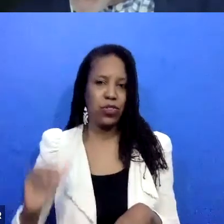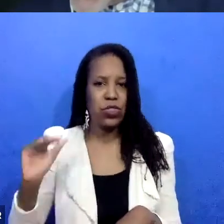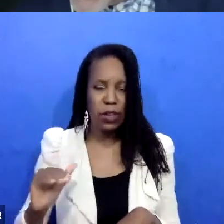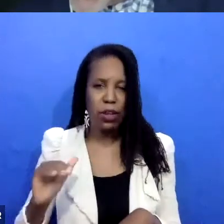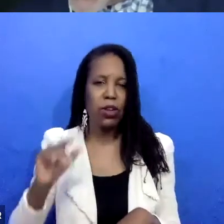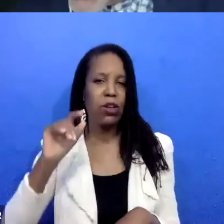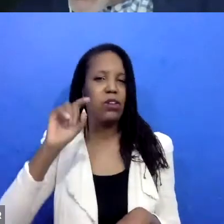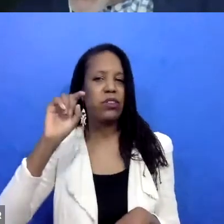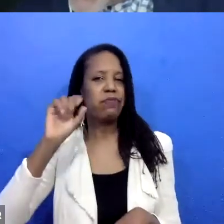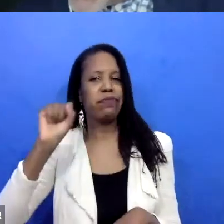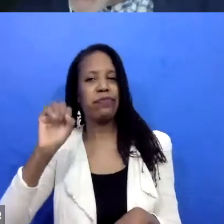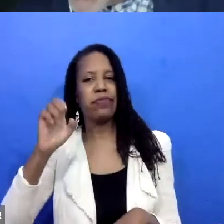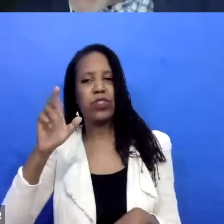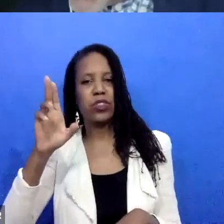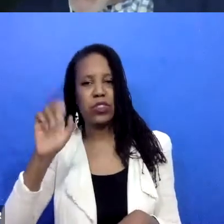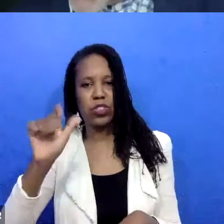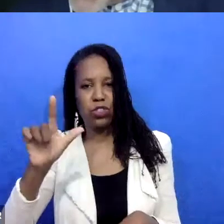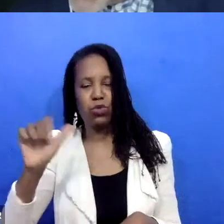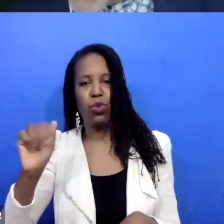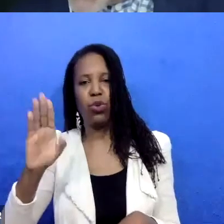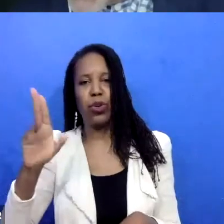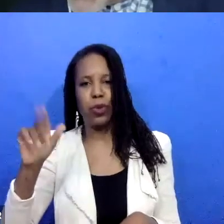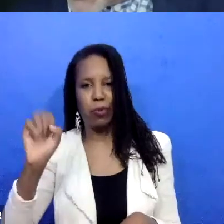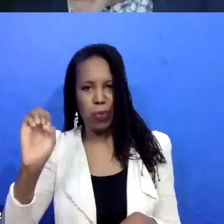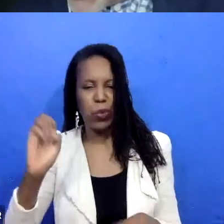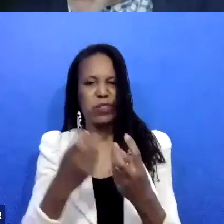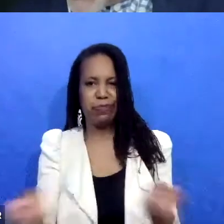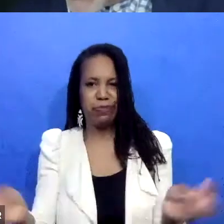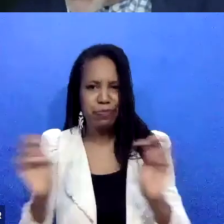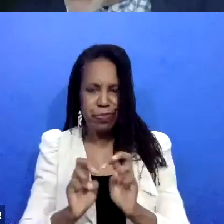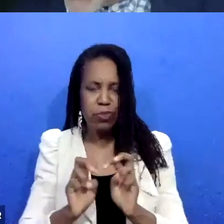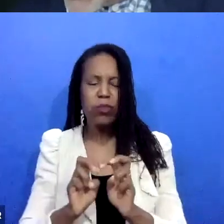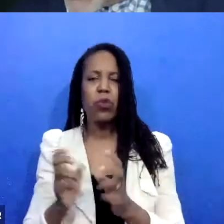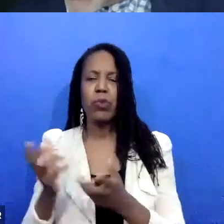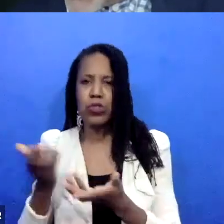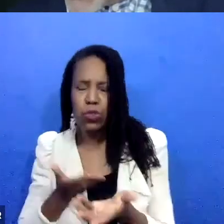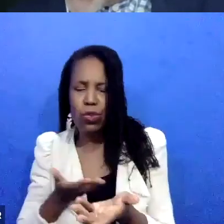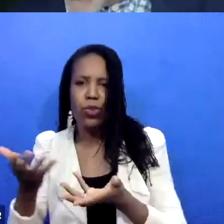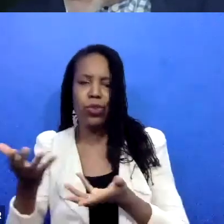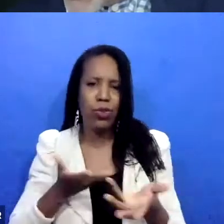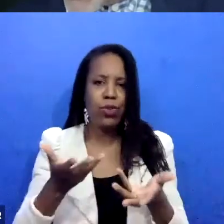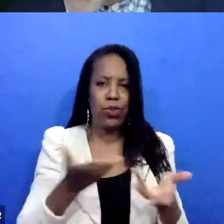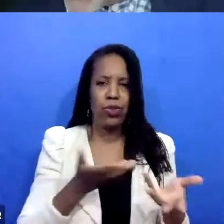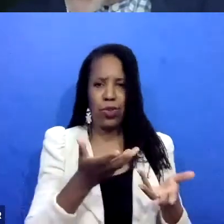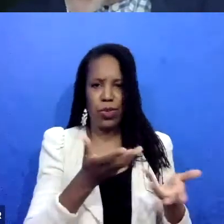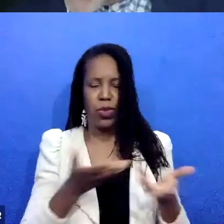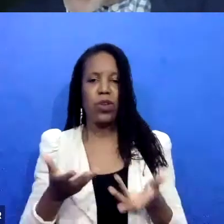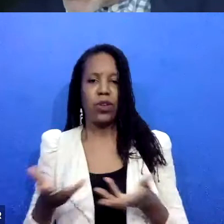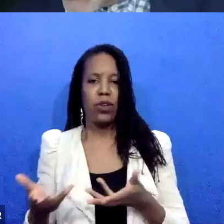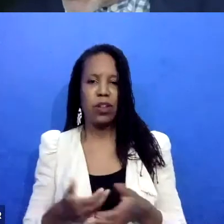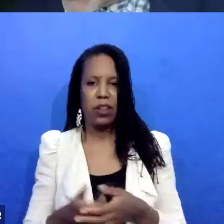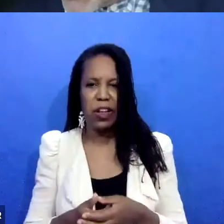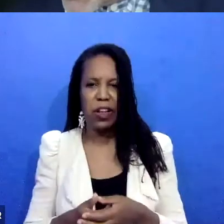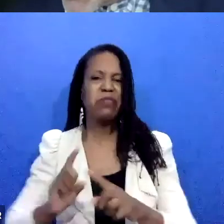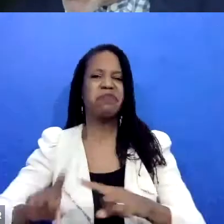know, I've spent more and more time having direct dialogues with survivors of different forms of intimate partner and